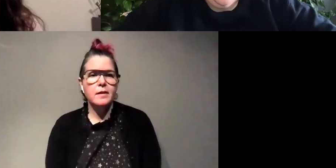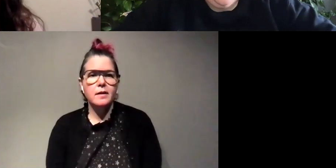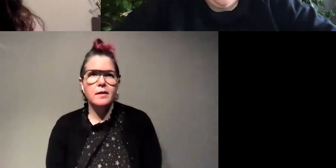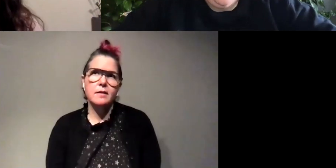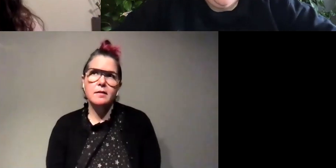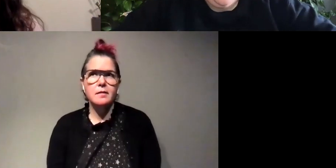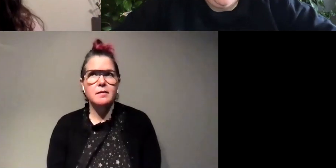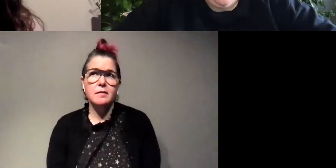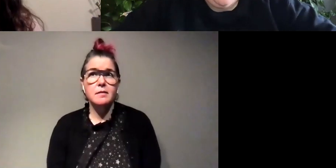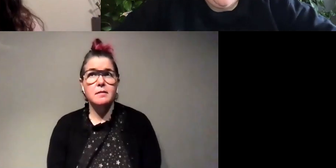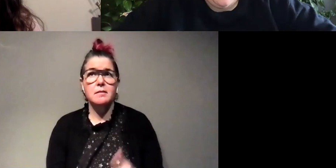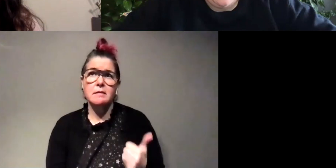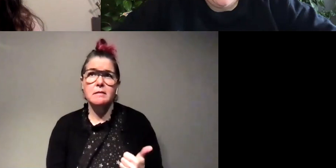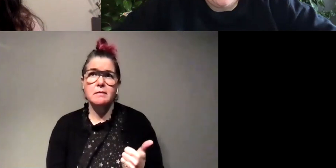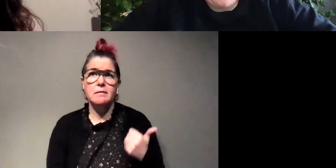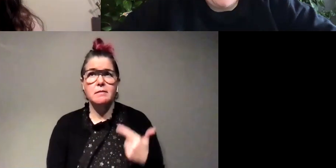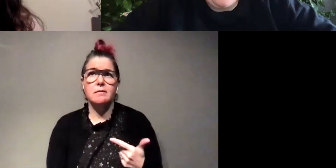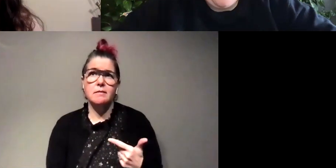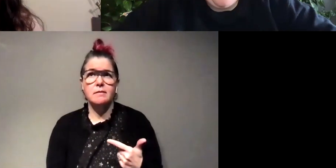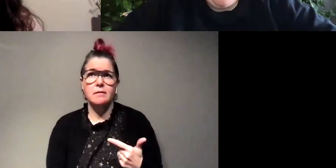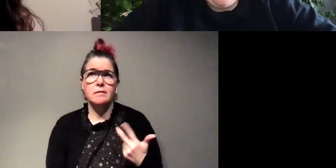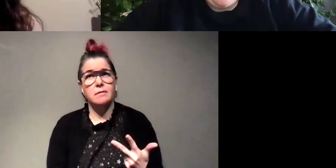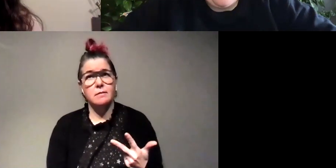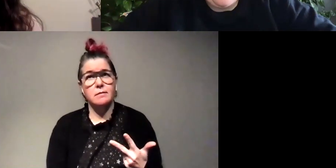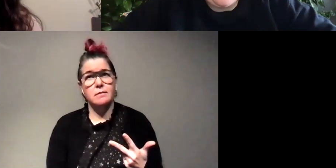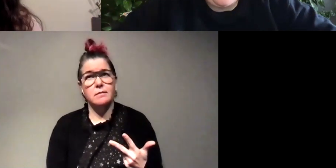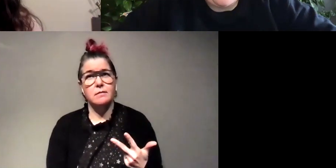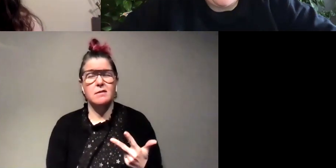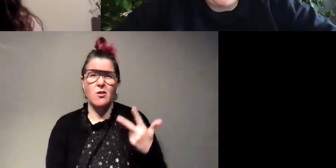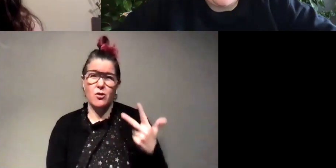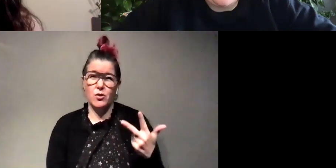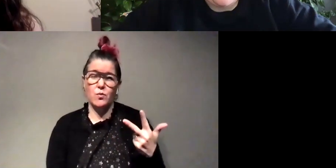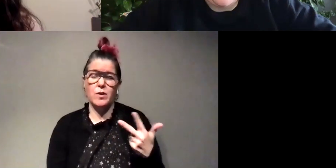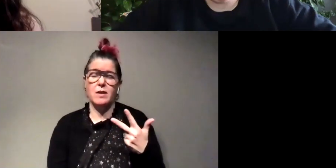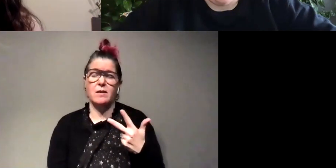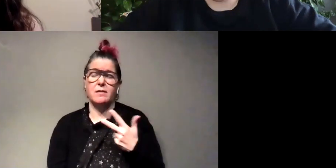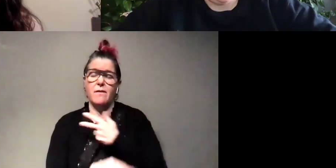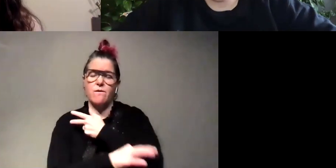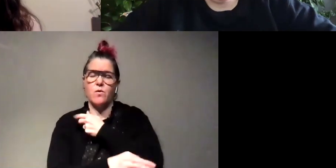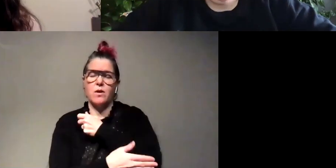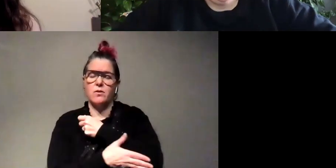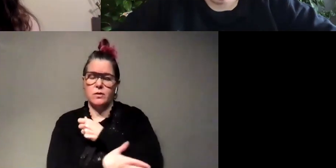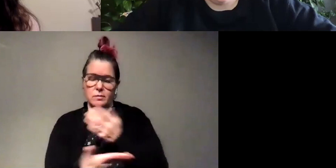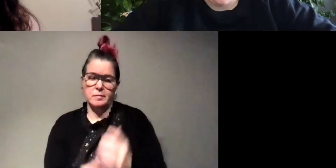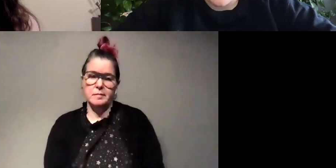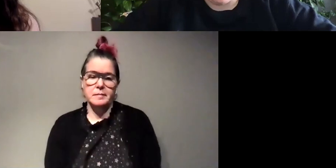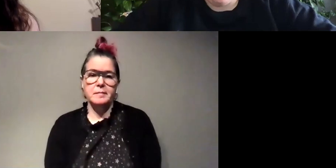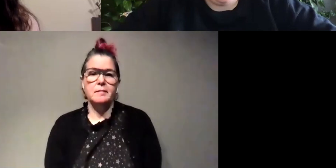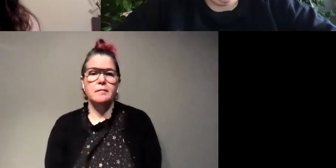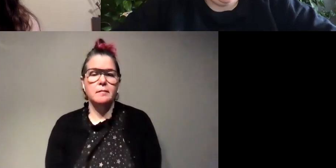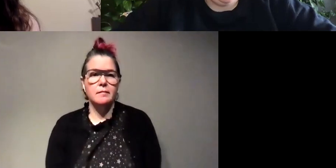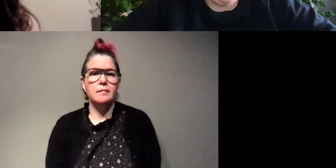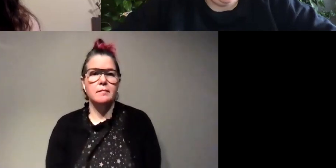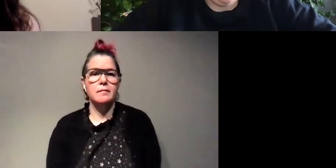to um three like foreign countries at this point yeah i went to